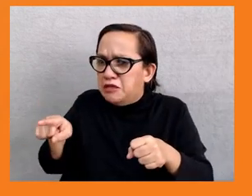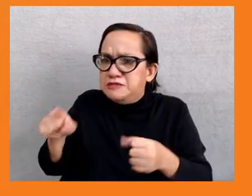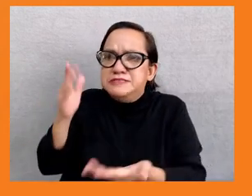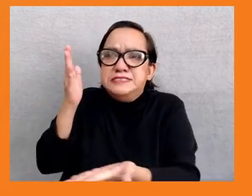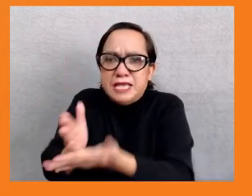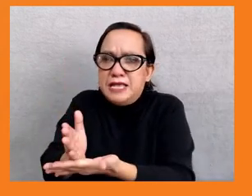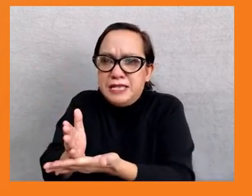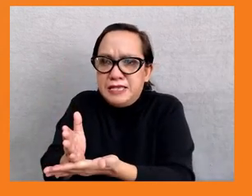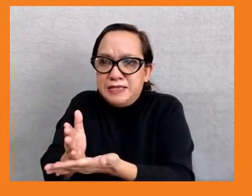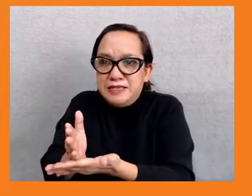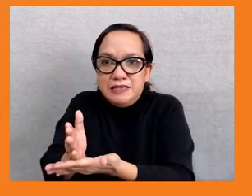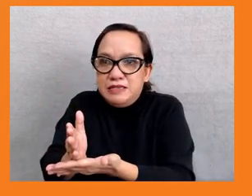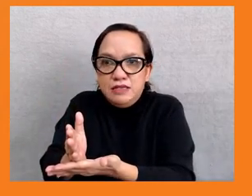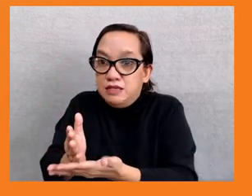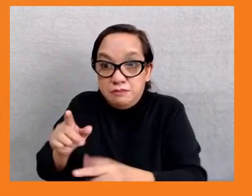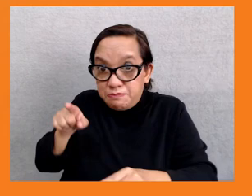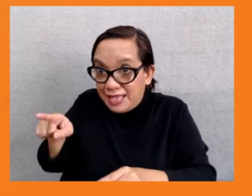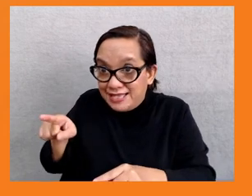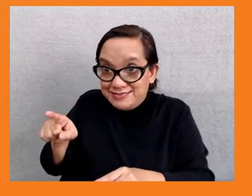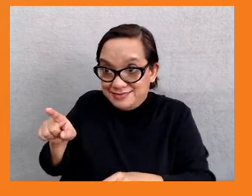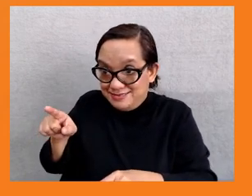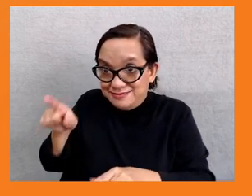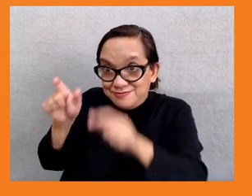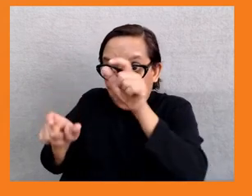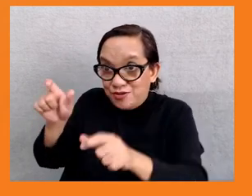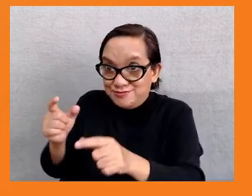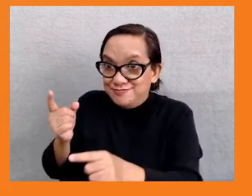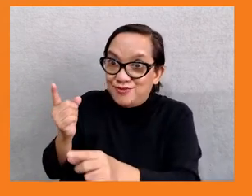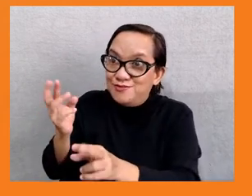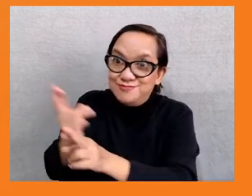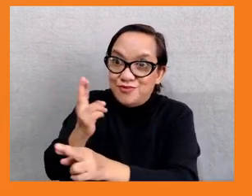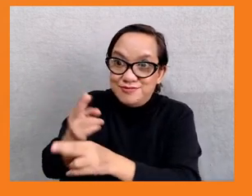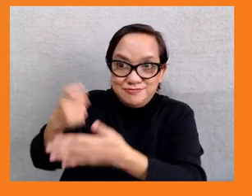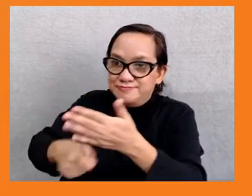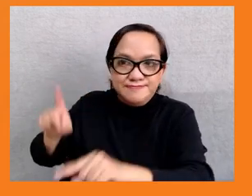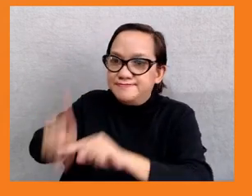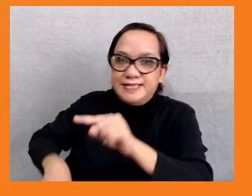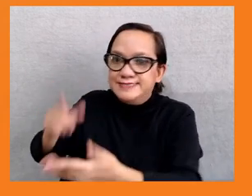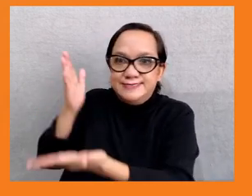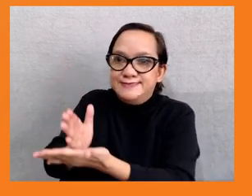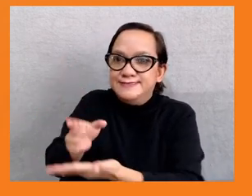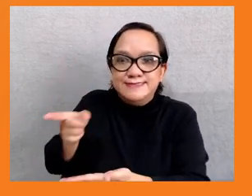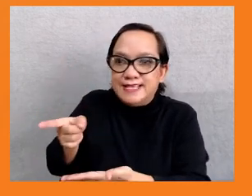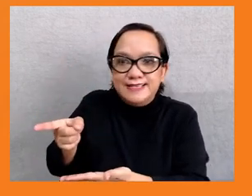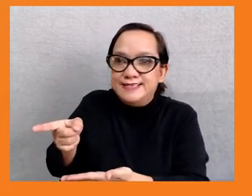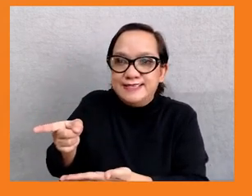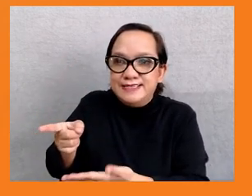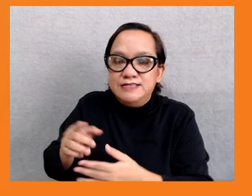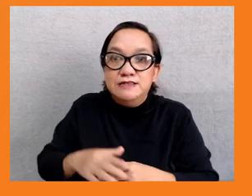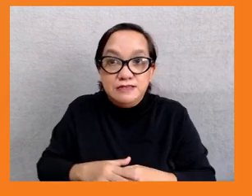back against though is the idea that making tax policies more progressive in Asia would somehow